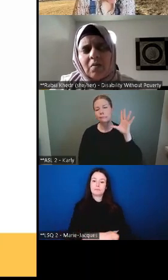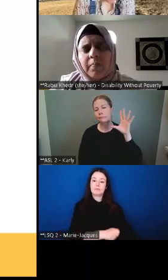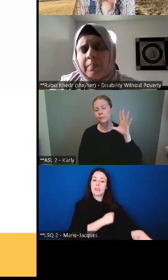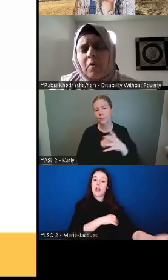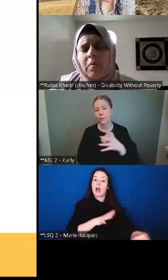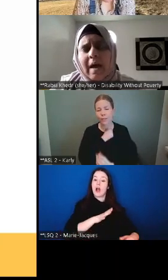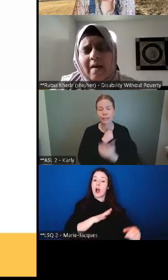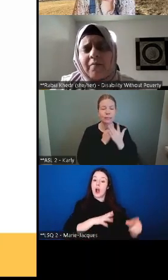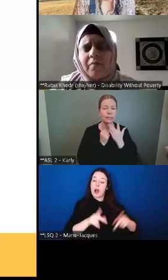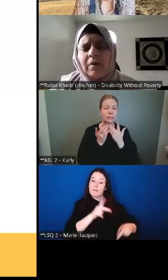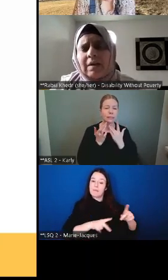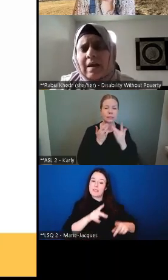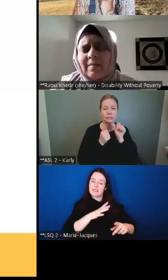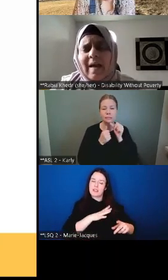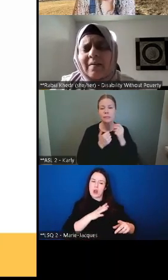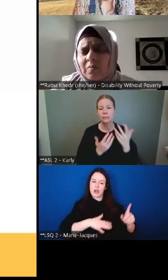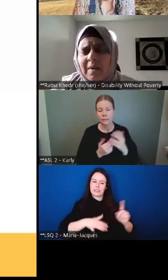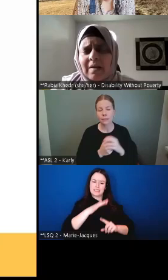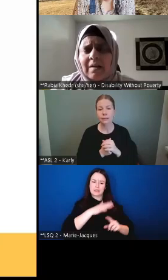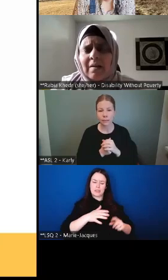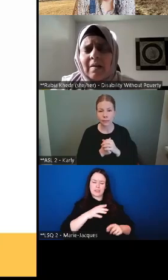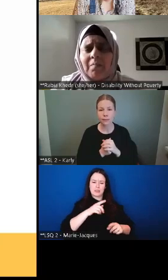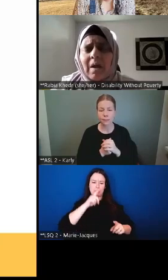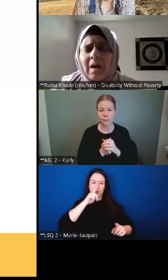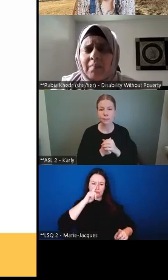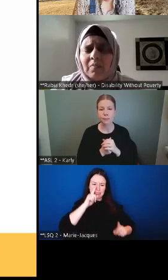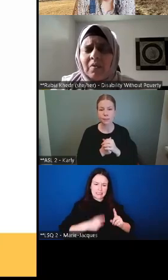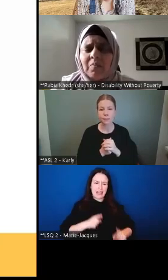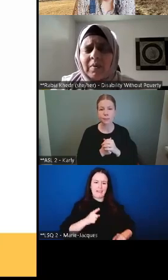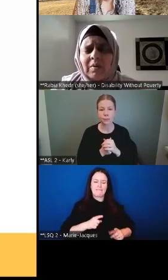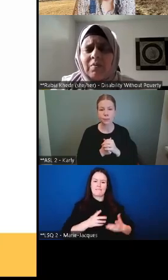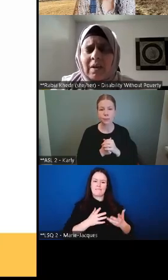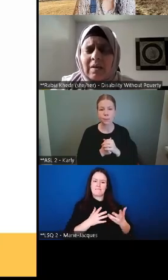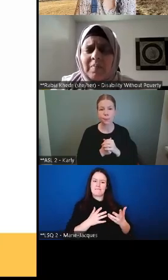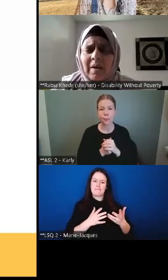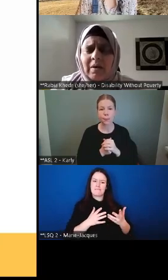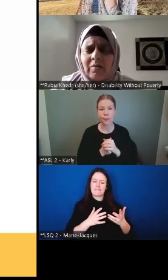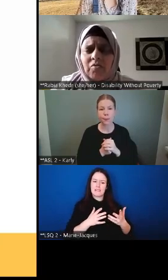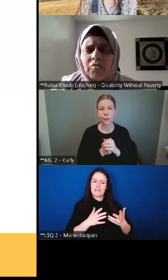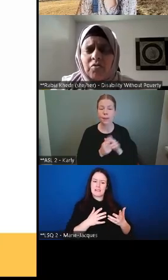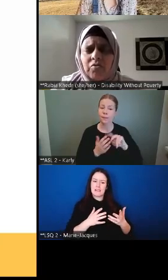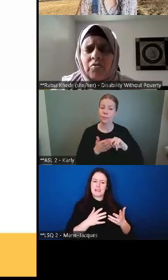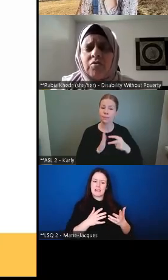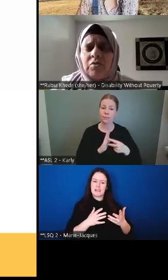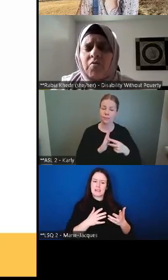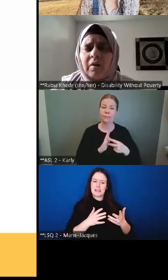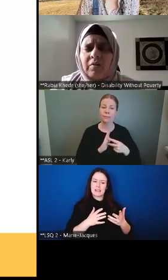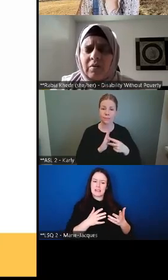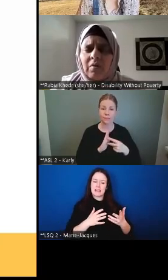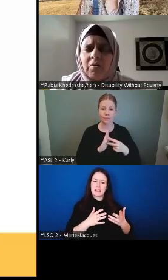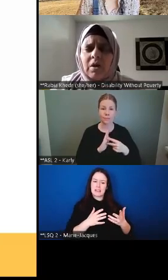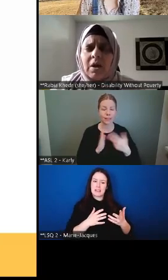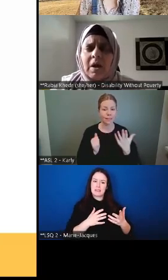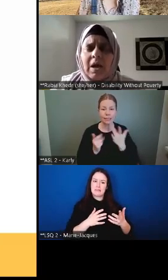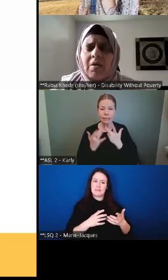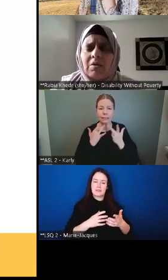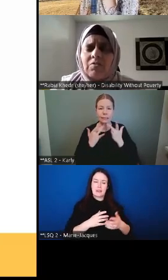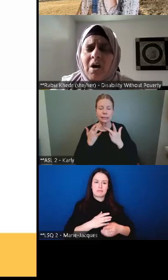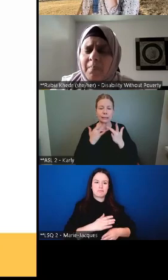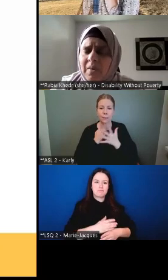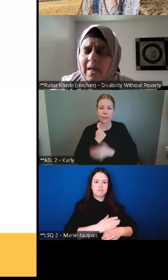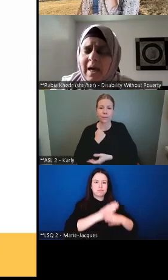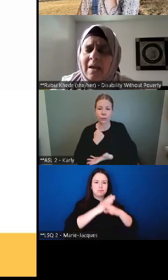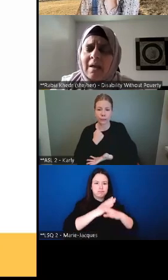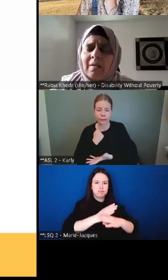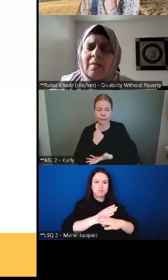So people have really exacerbated disability related barriers due to no fault of their own. And